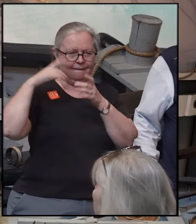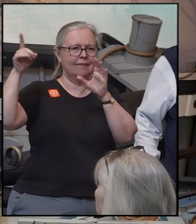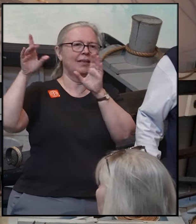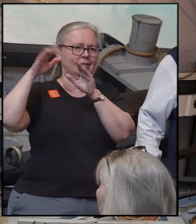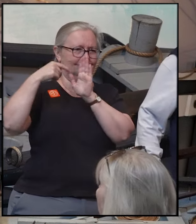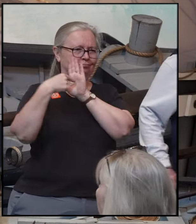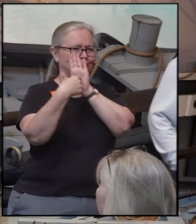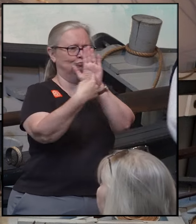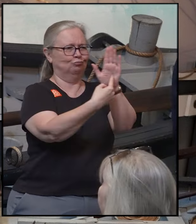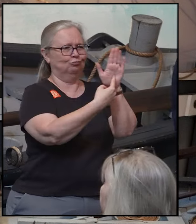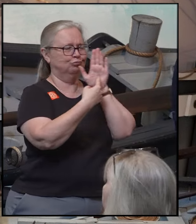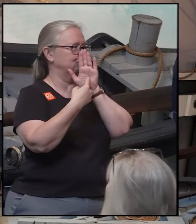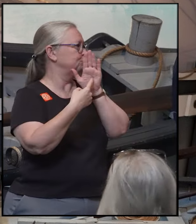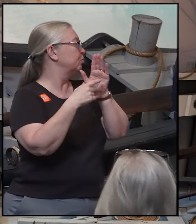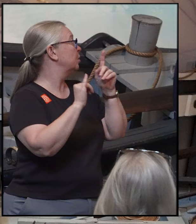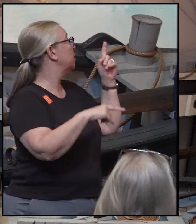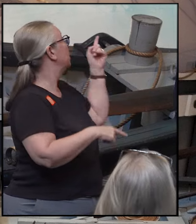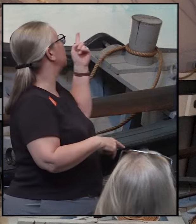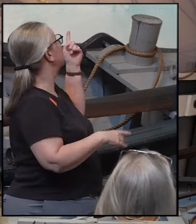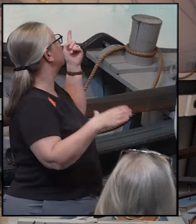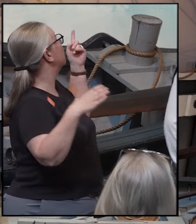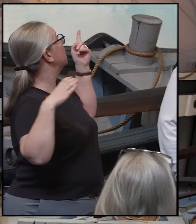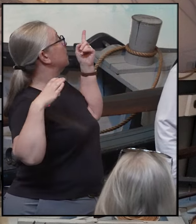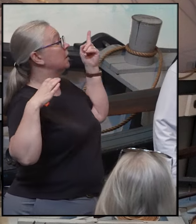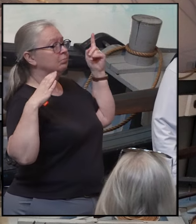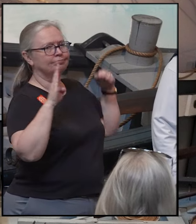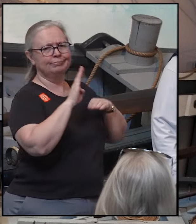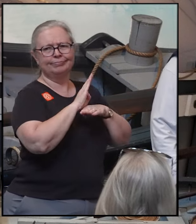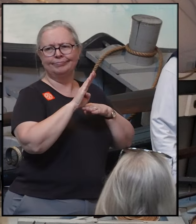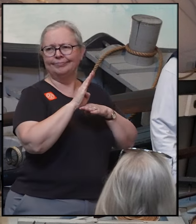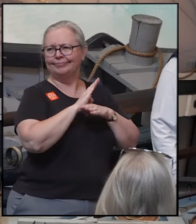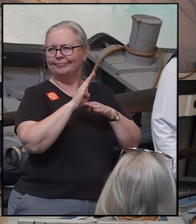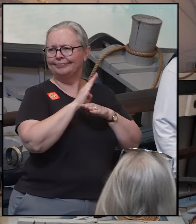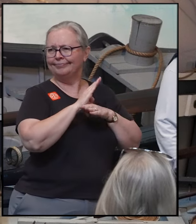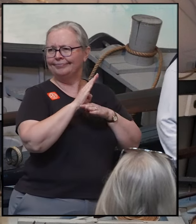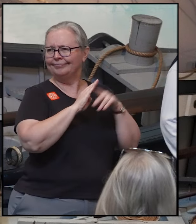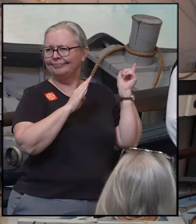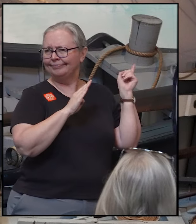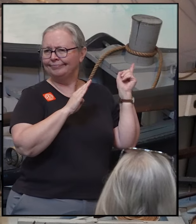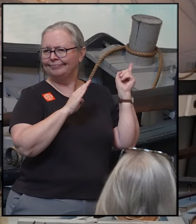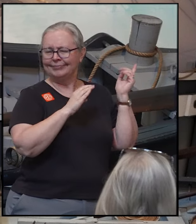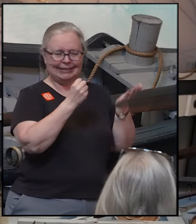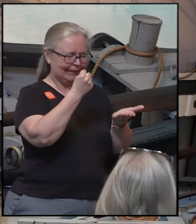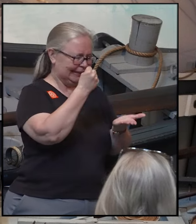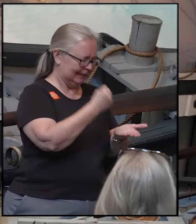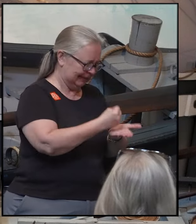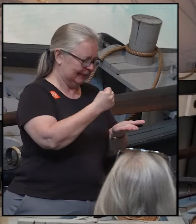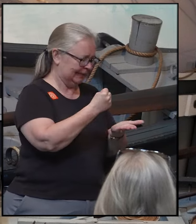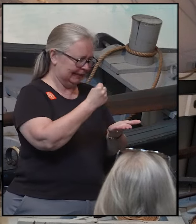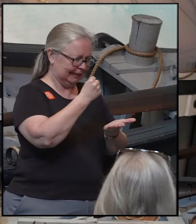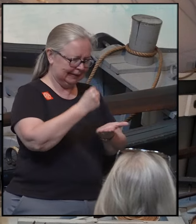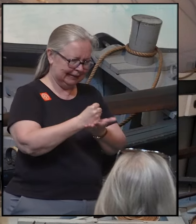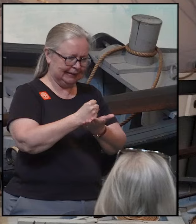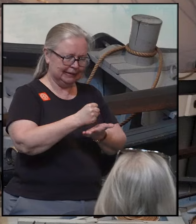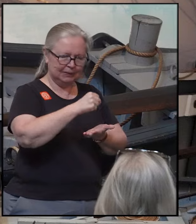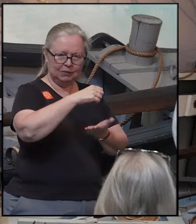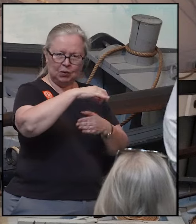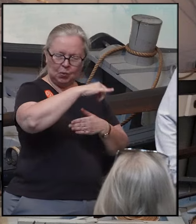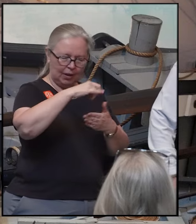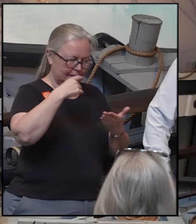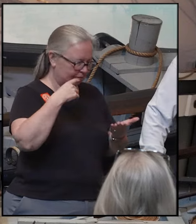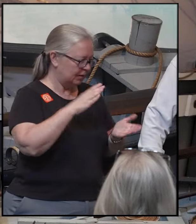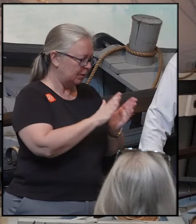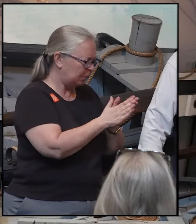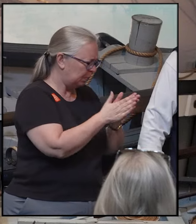display. Now, the captain has been busy. He has taken his whale stamp, and in his log has